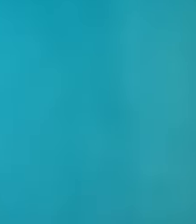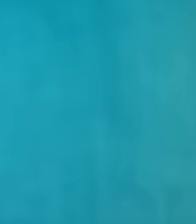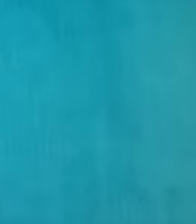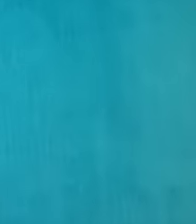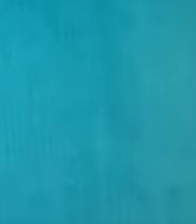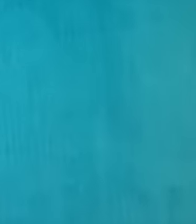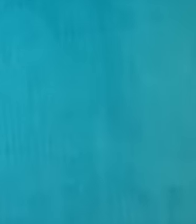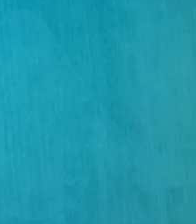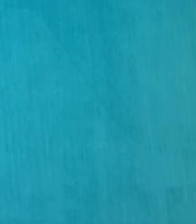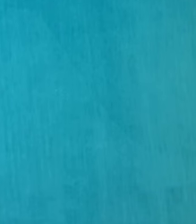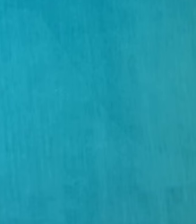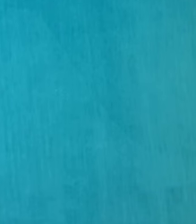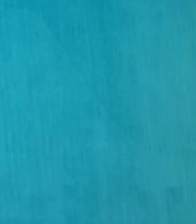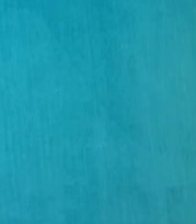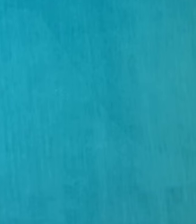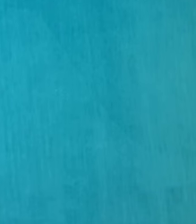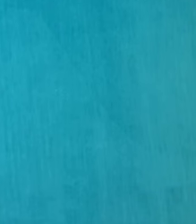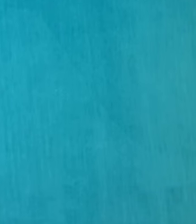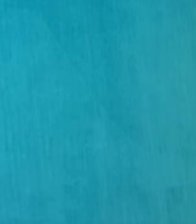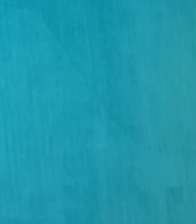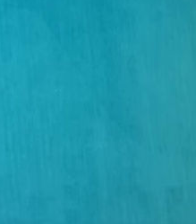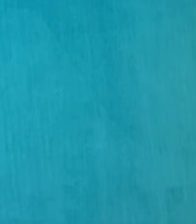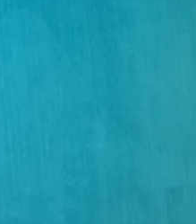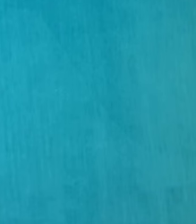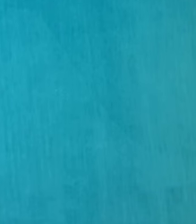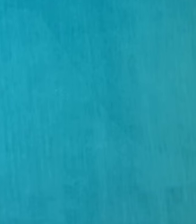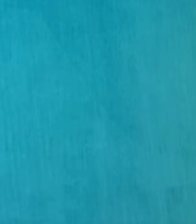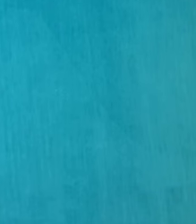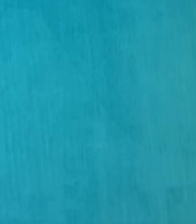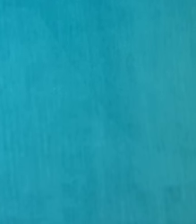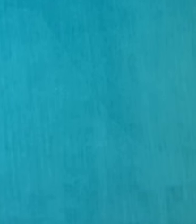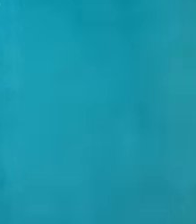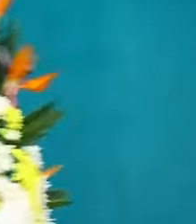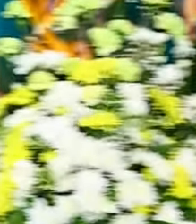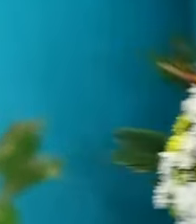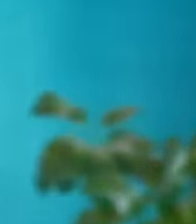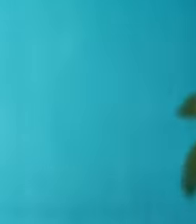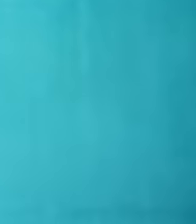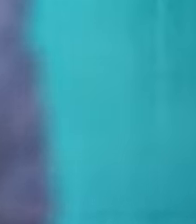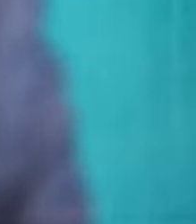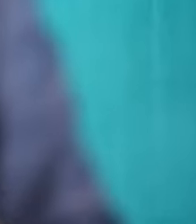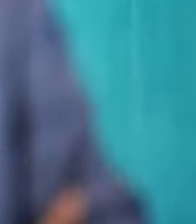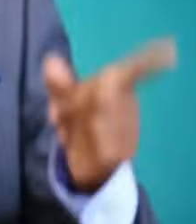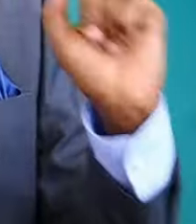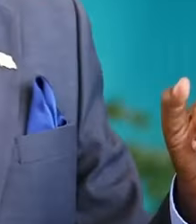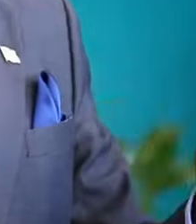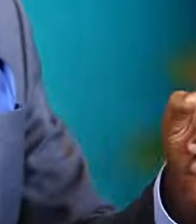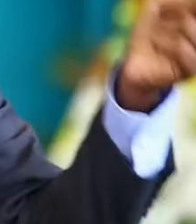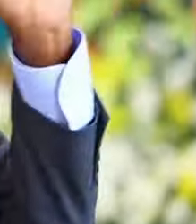they did not keep quiet among their captors but they spoke out